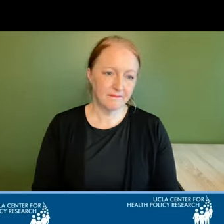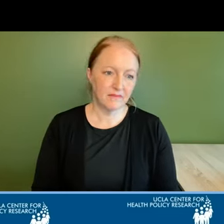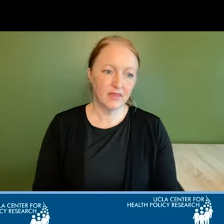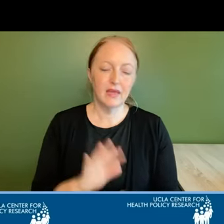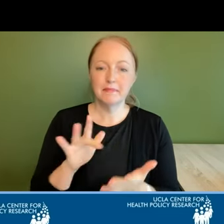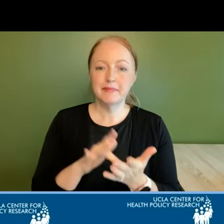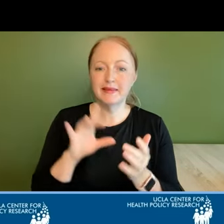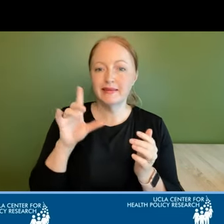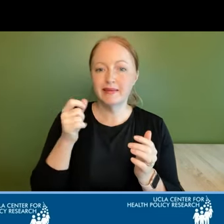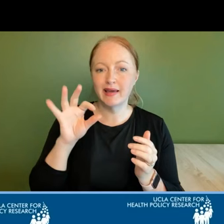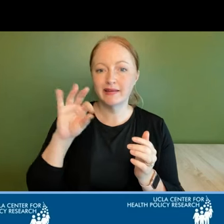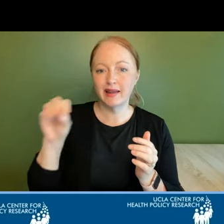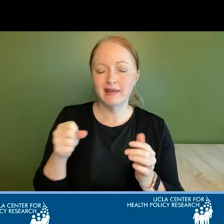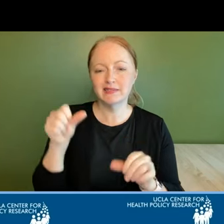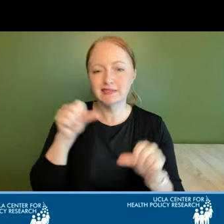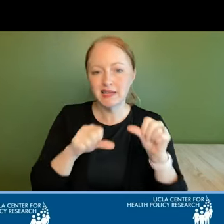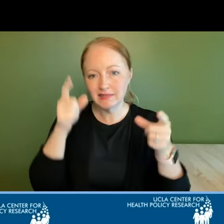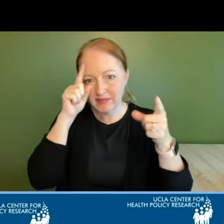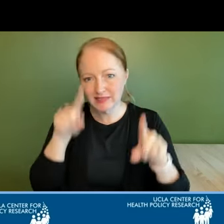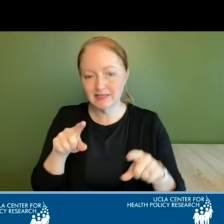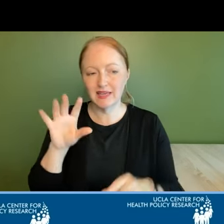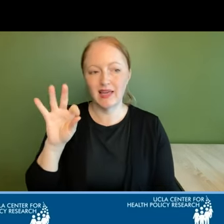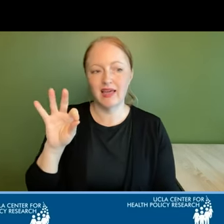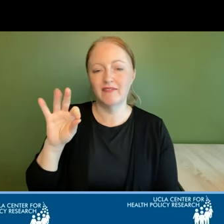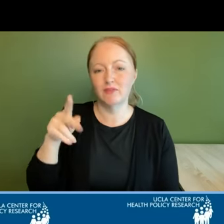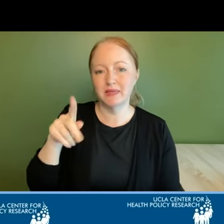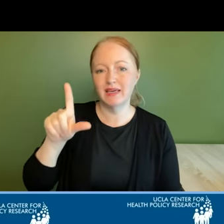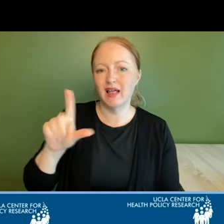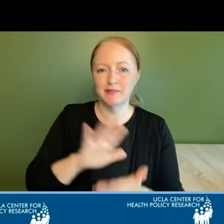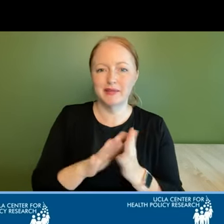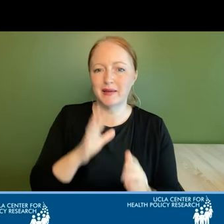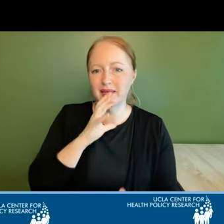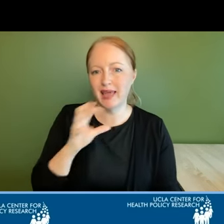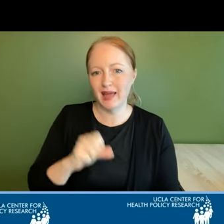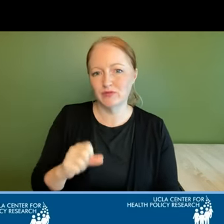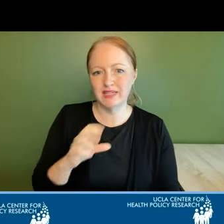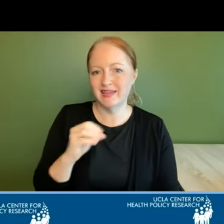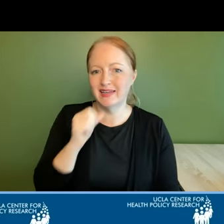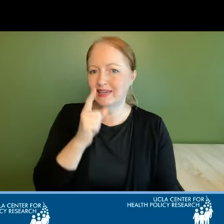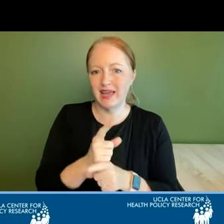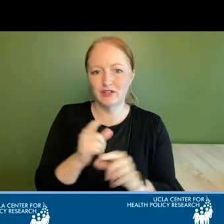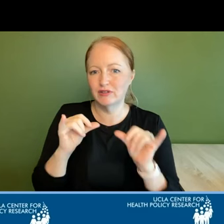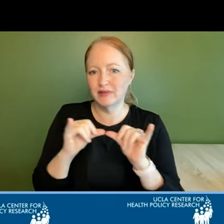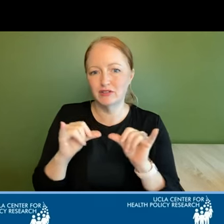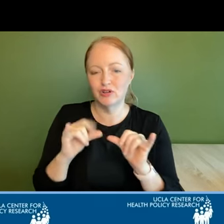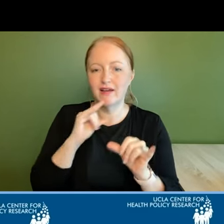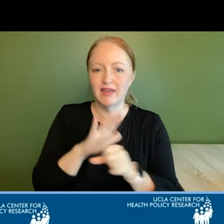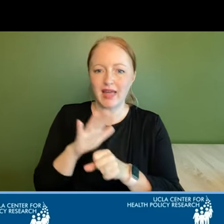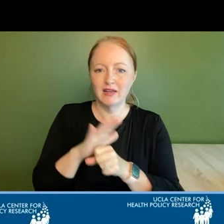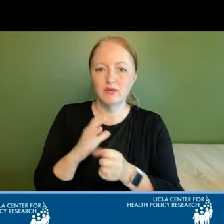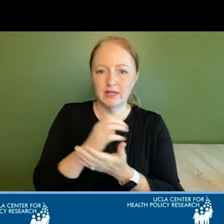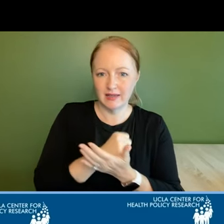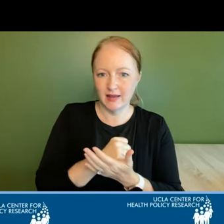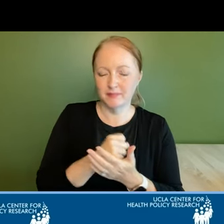-1990s the scientific consensus has been that the fpl has become an outdated and inaccurate measure of adequate income